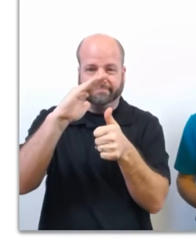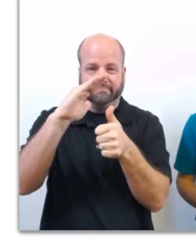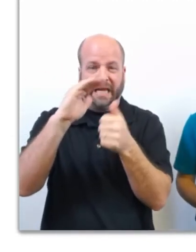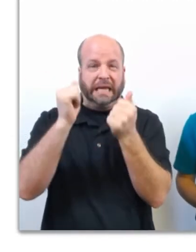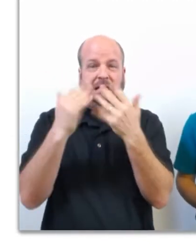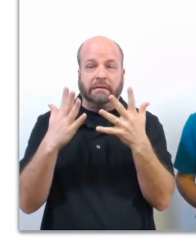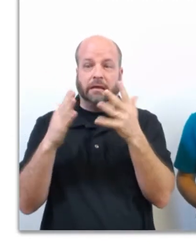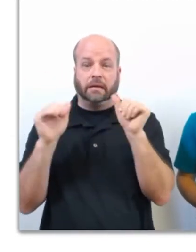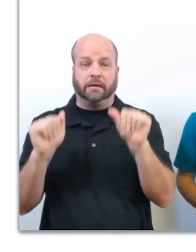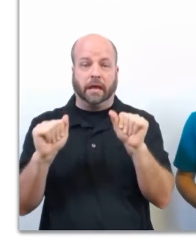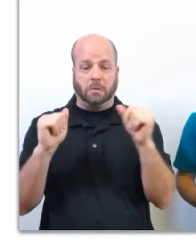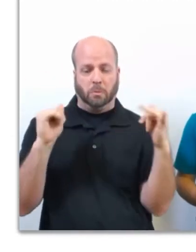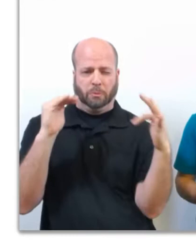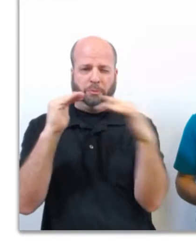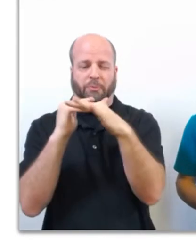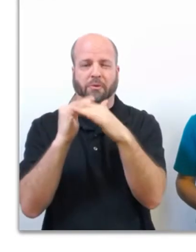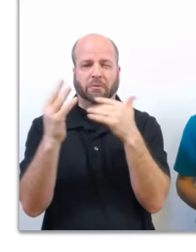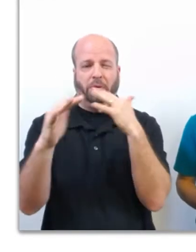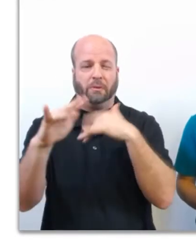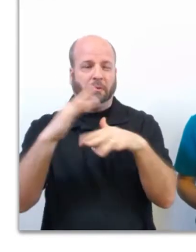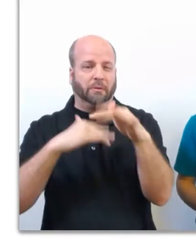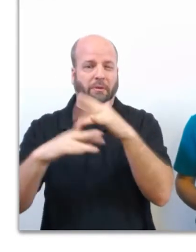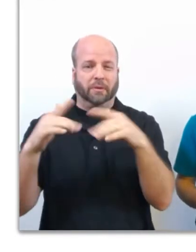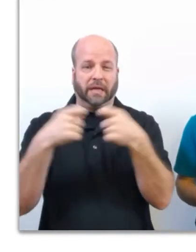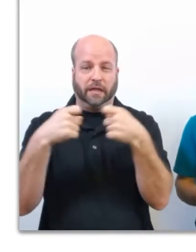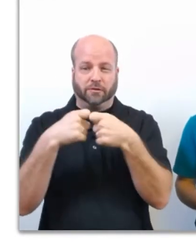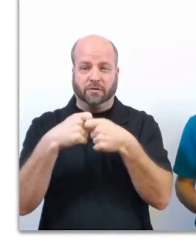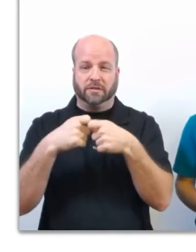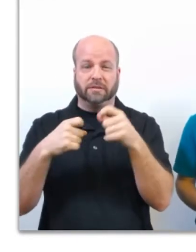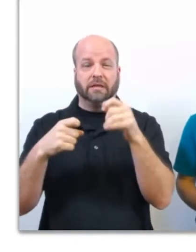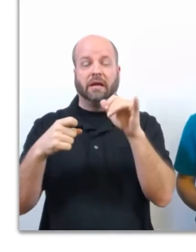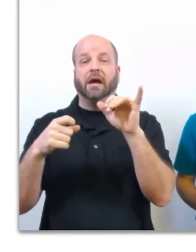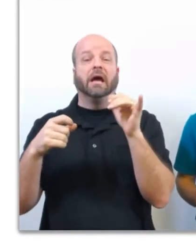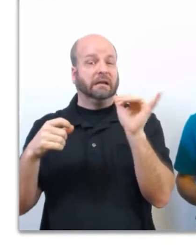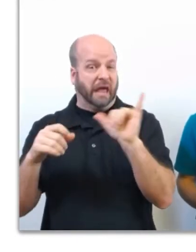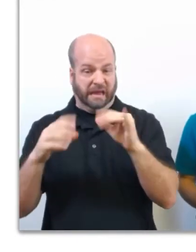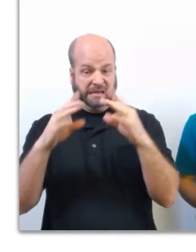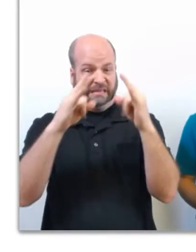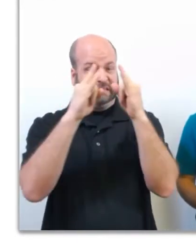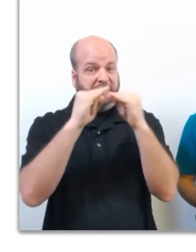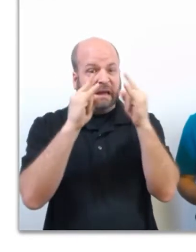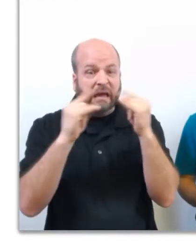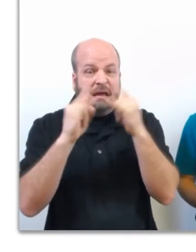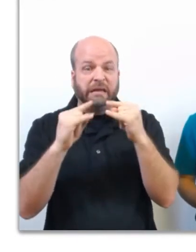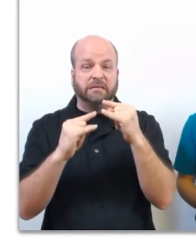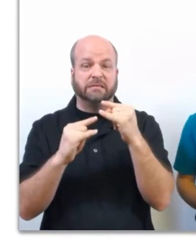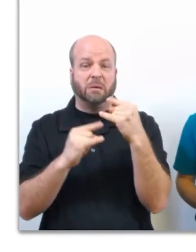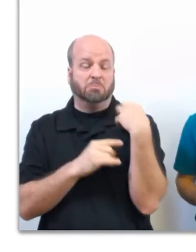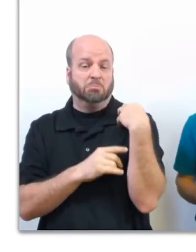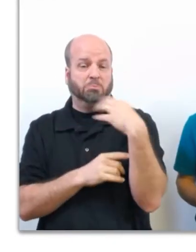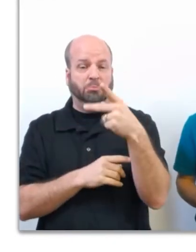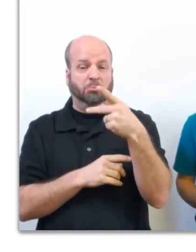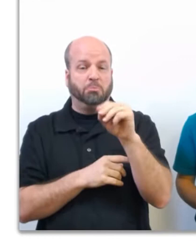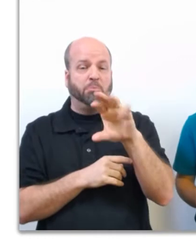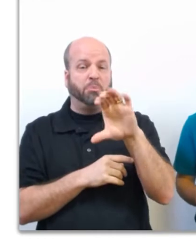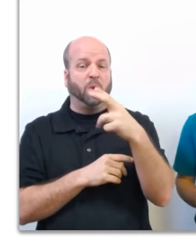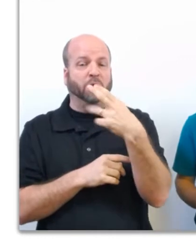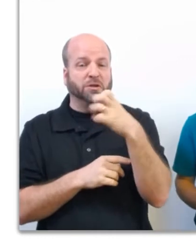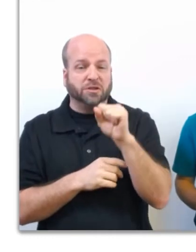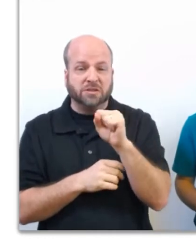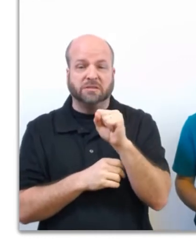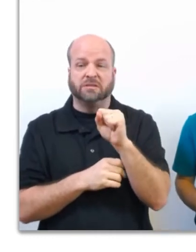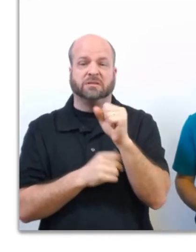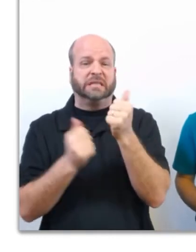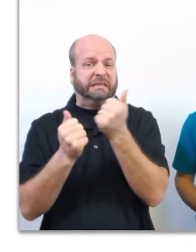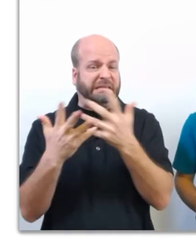electricity. Open space structures such as tents, porches, gazebos, or dugouts are not